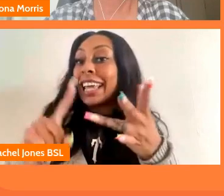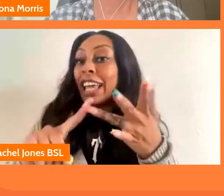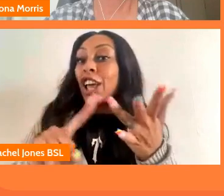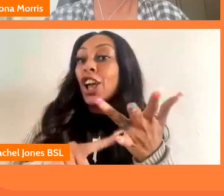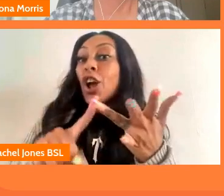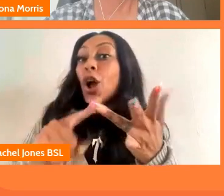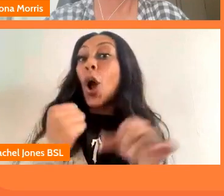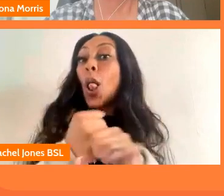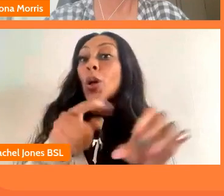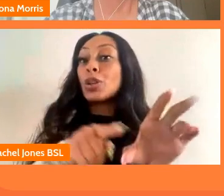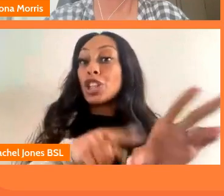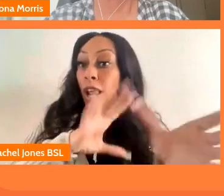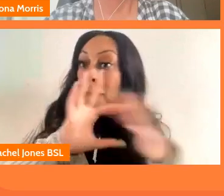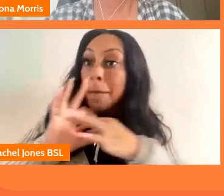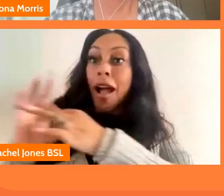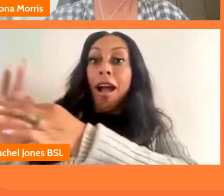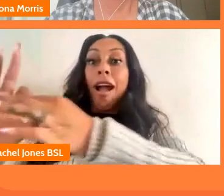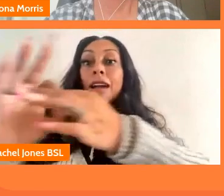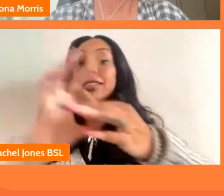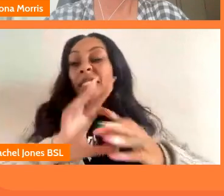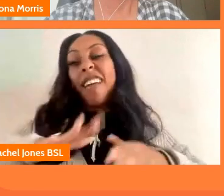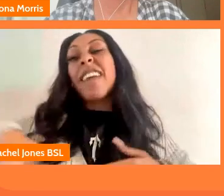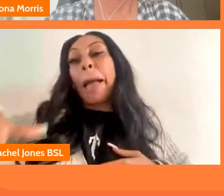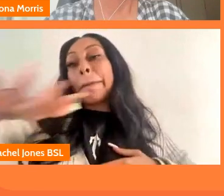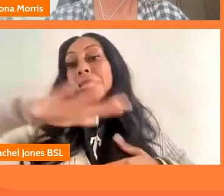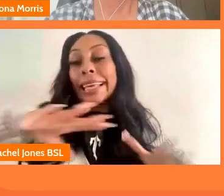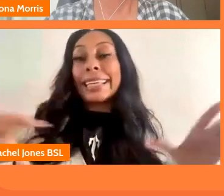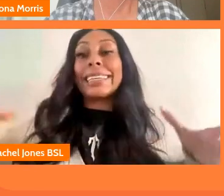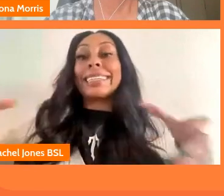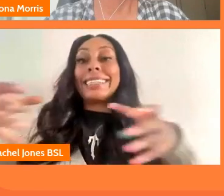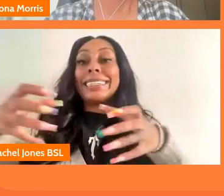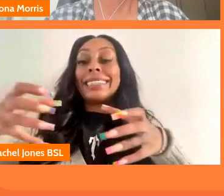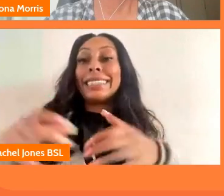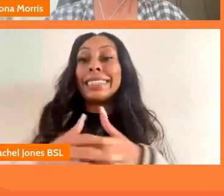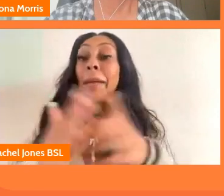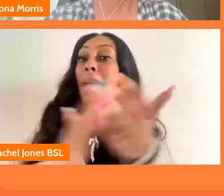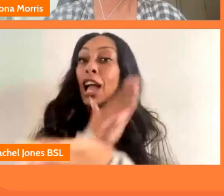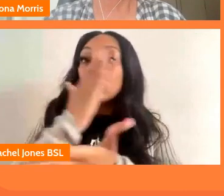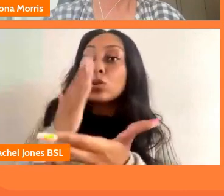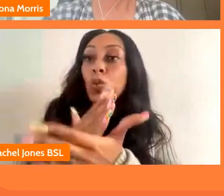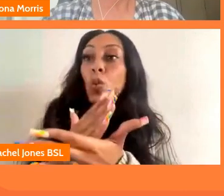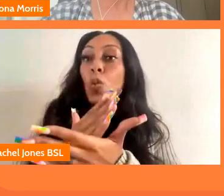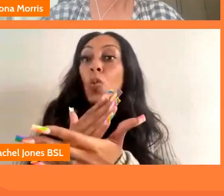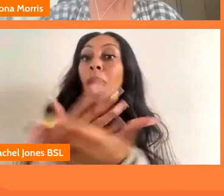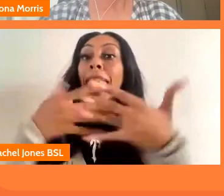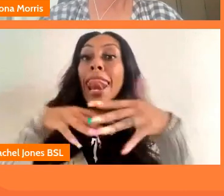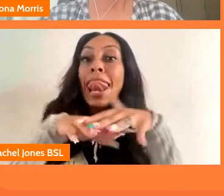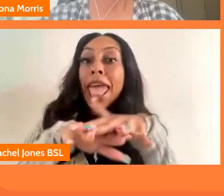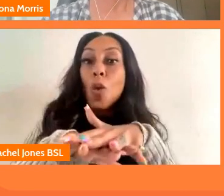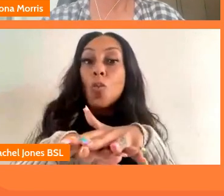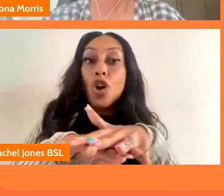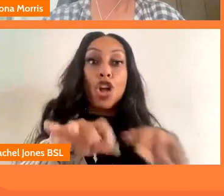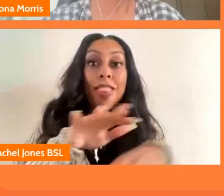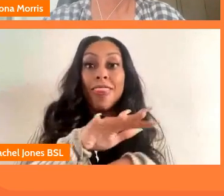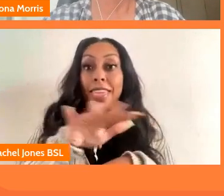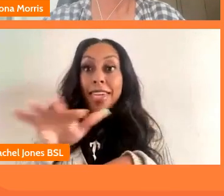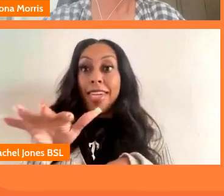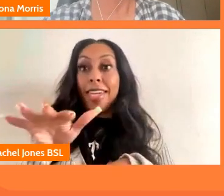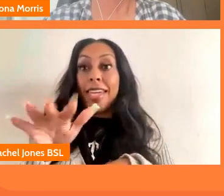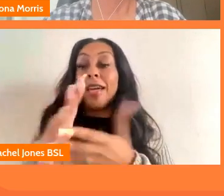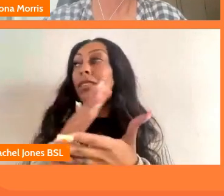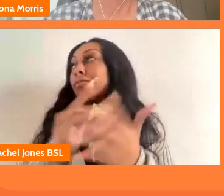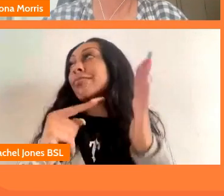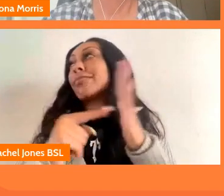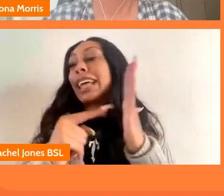of this aren't we and um again you know um making sure that those networks are there um is is really